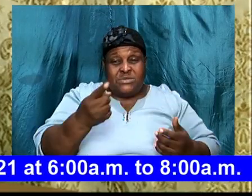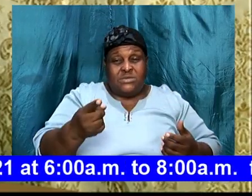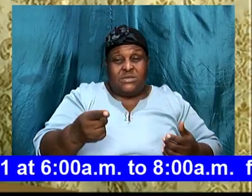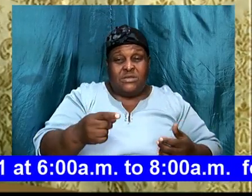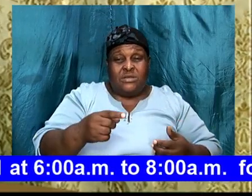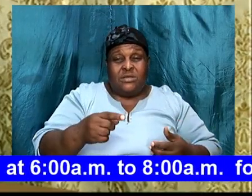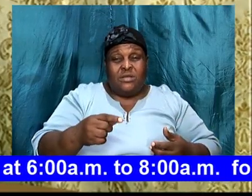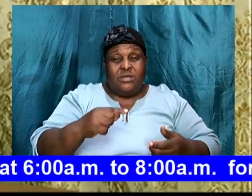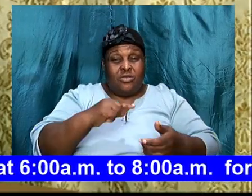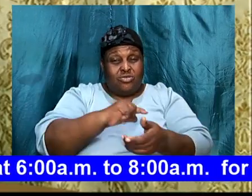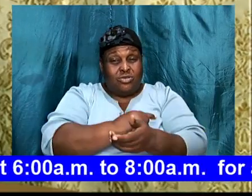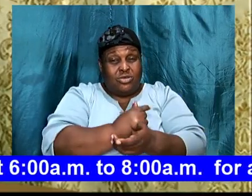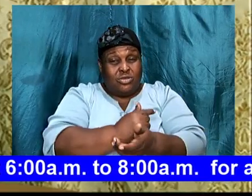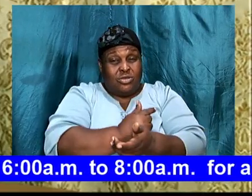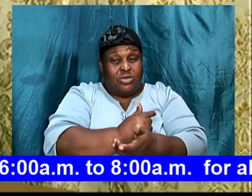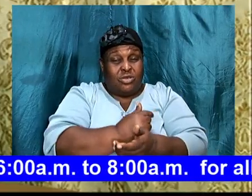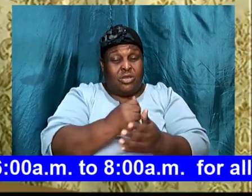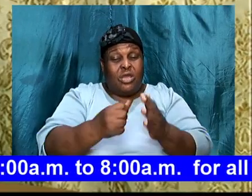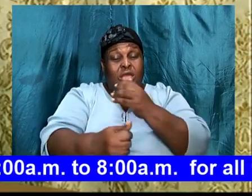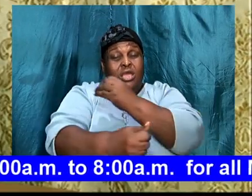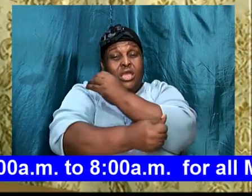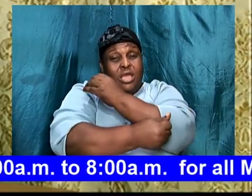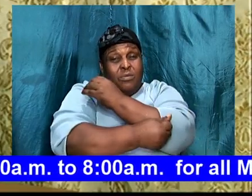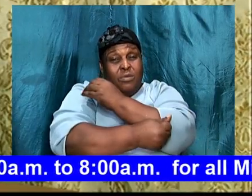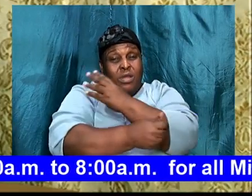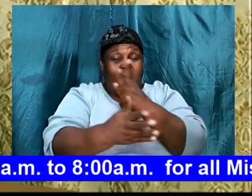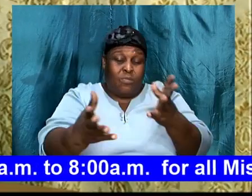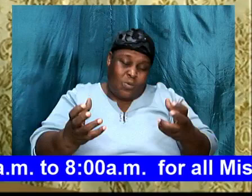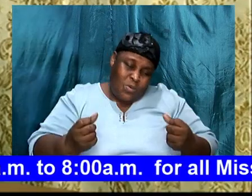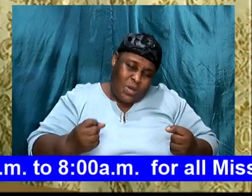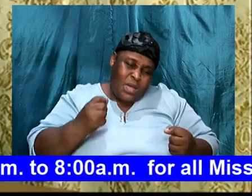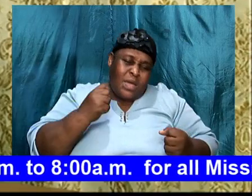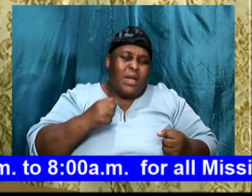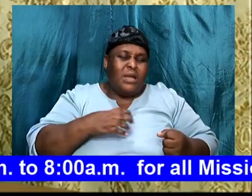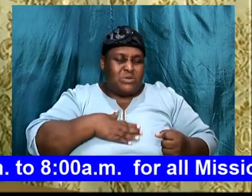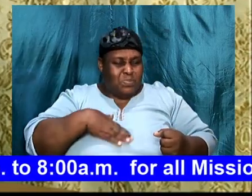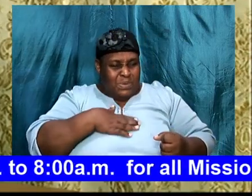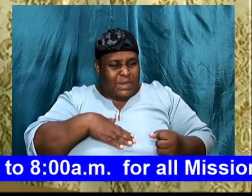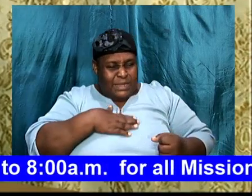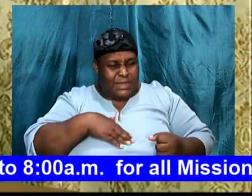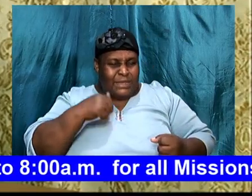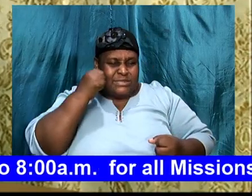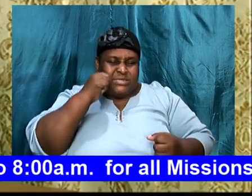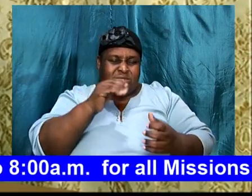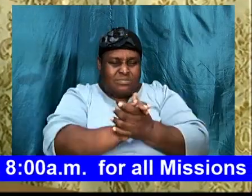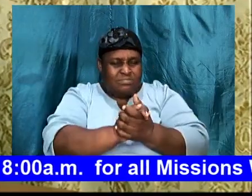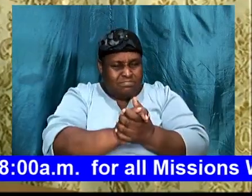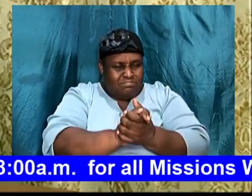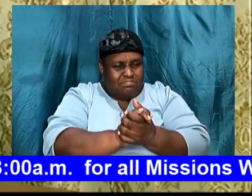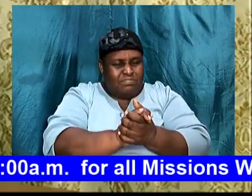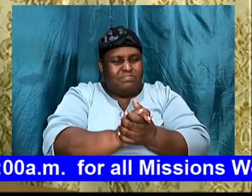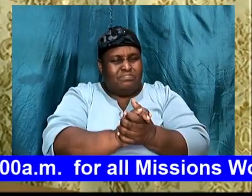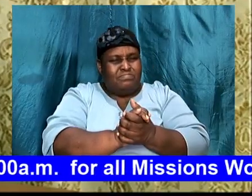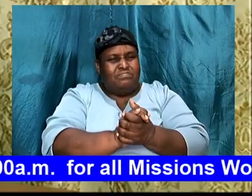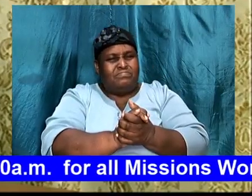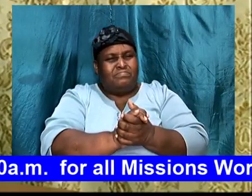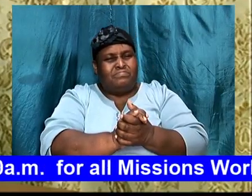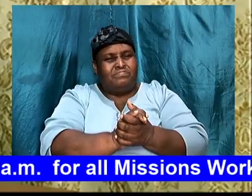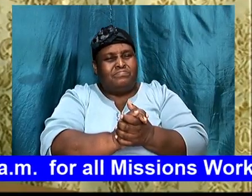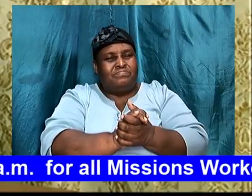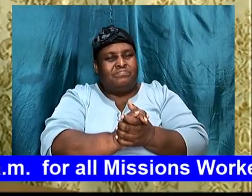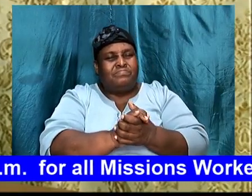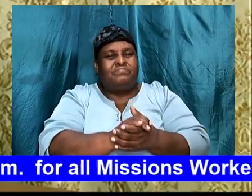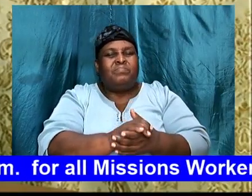in Genesis, that Abraham, wanted to please, his wife. He wanted to, please himself. And,